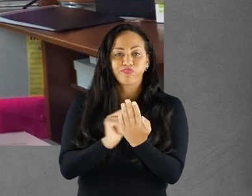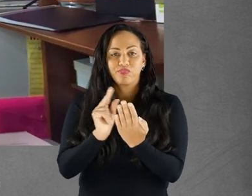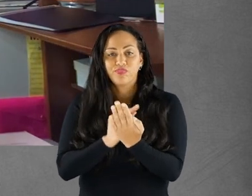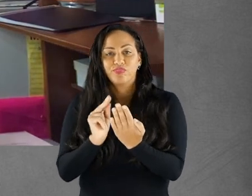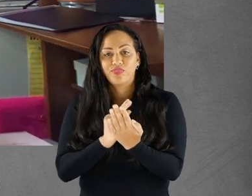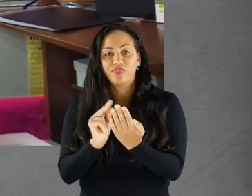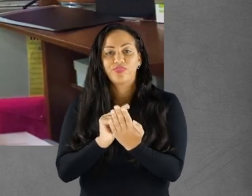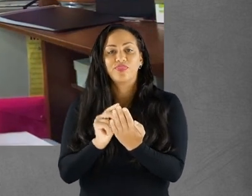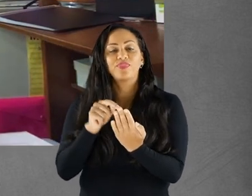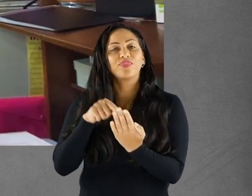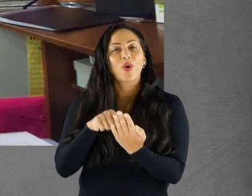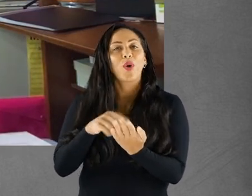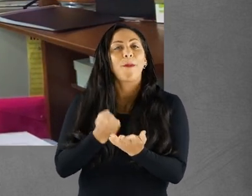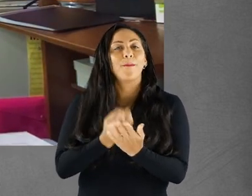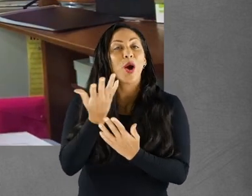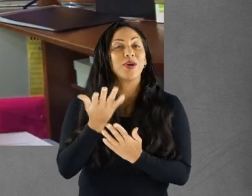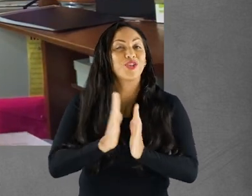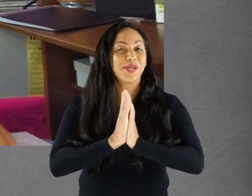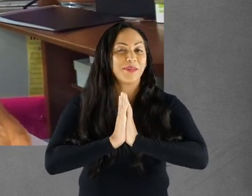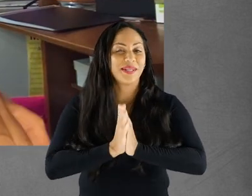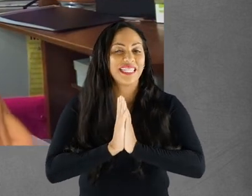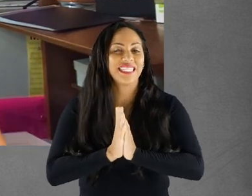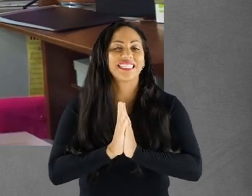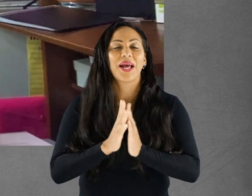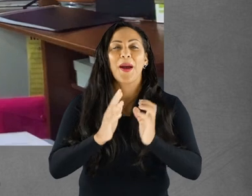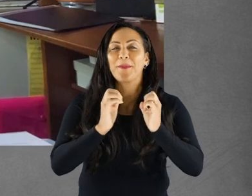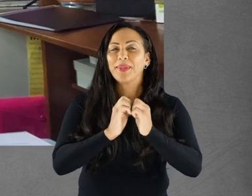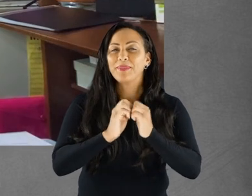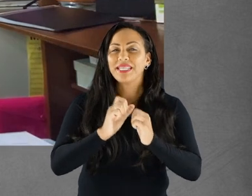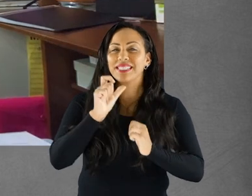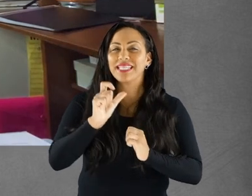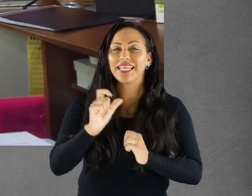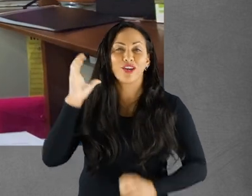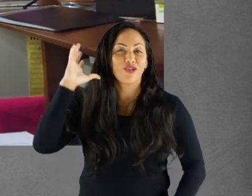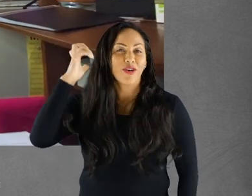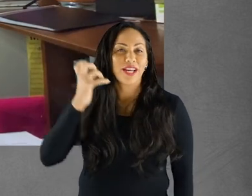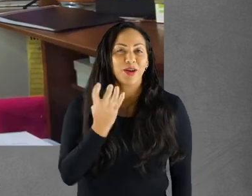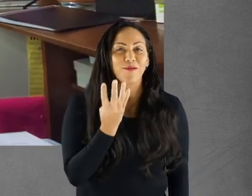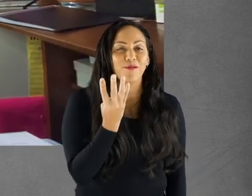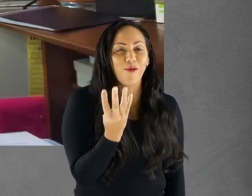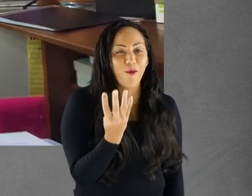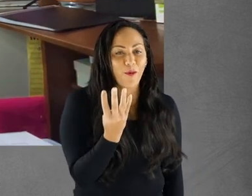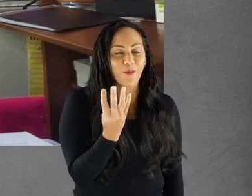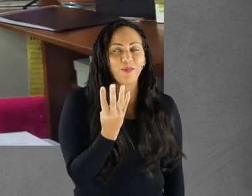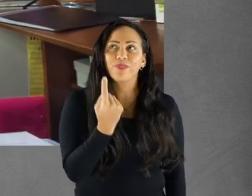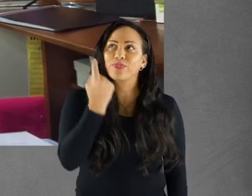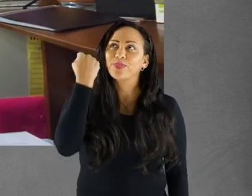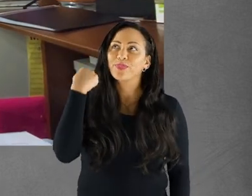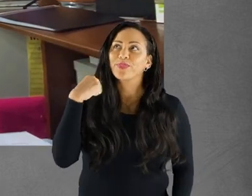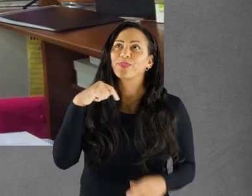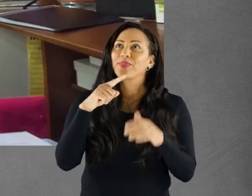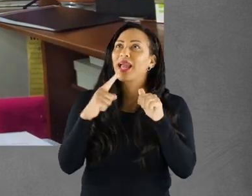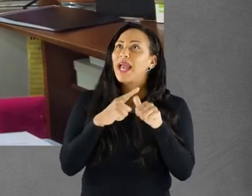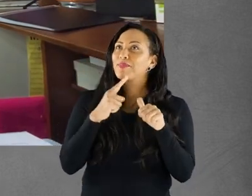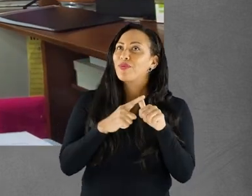I've read my poem on Poetry Please on BBC Radio